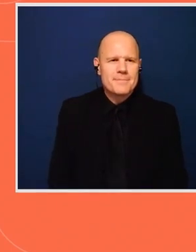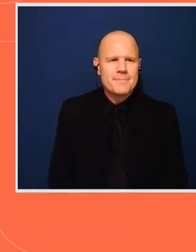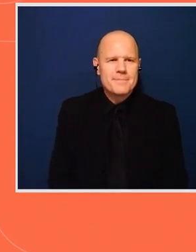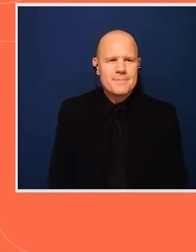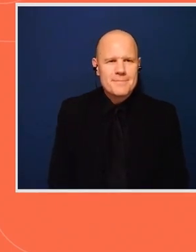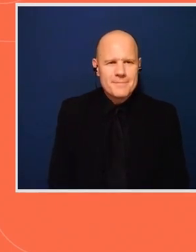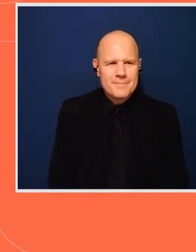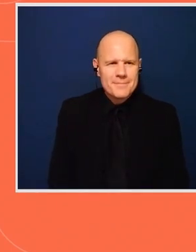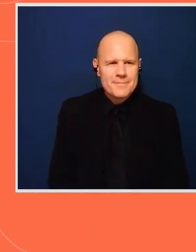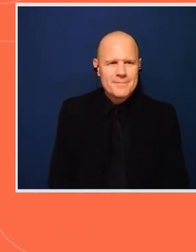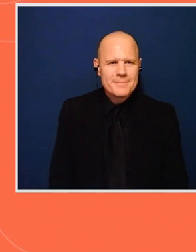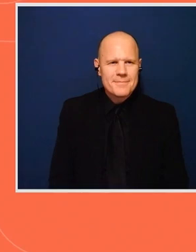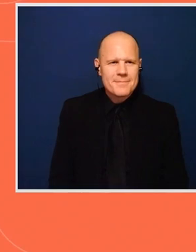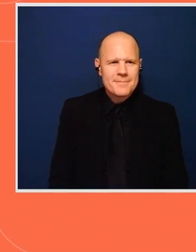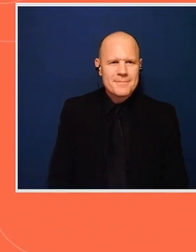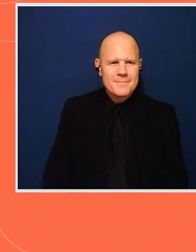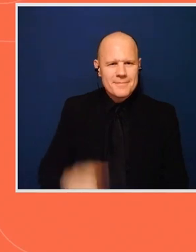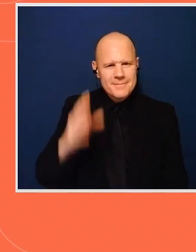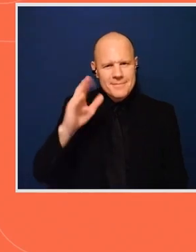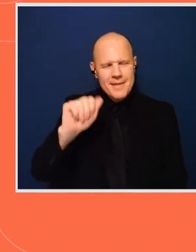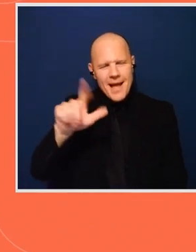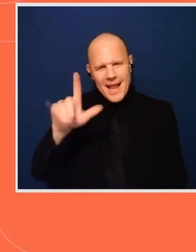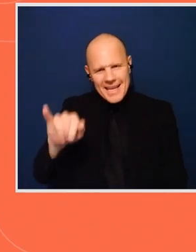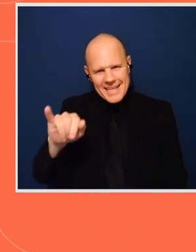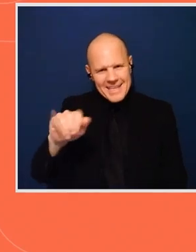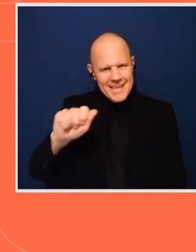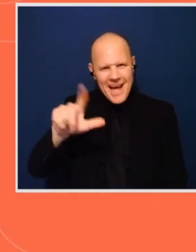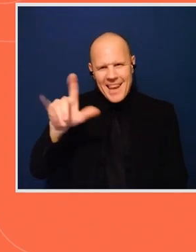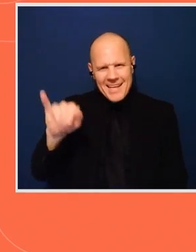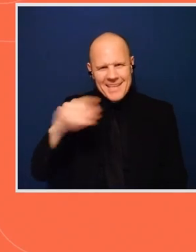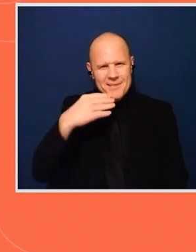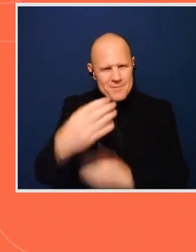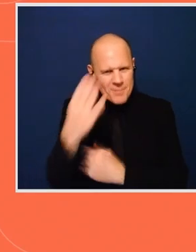Ali, Ali. Good morning. Hello, everybody.